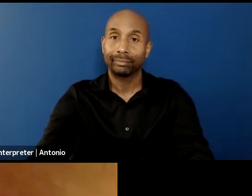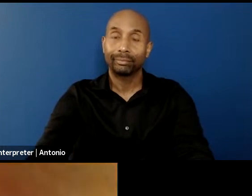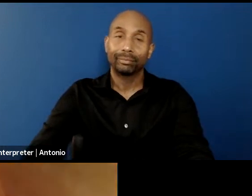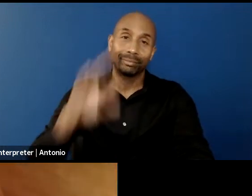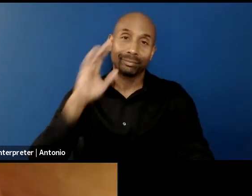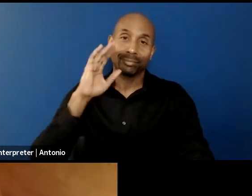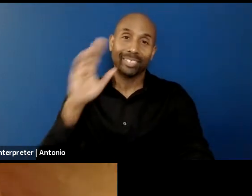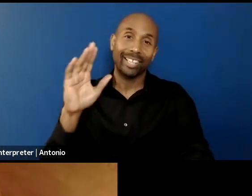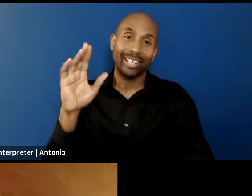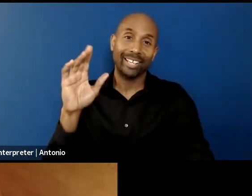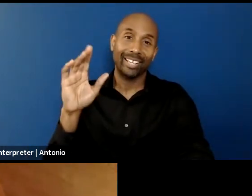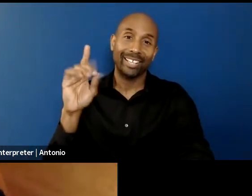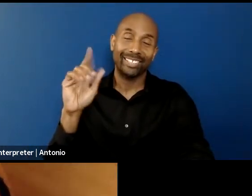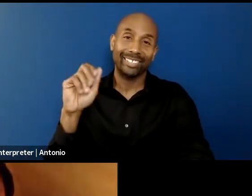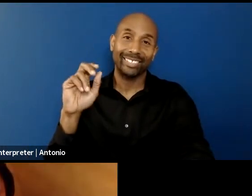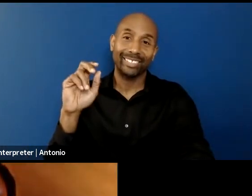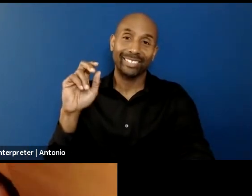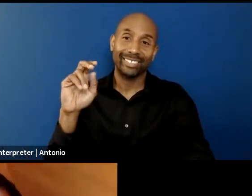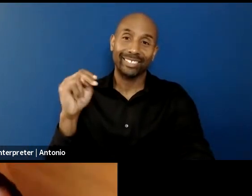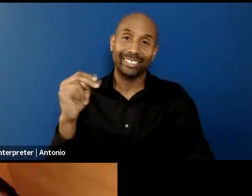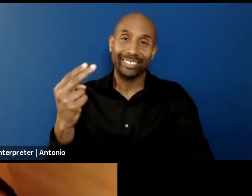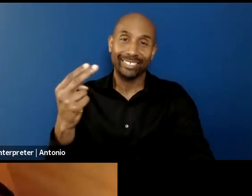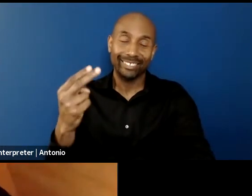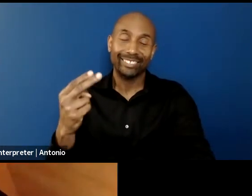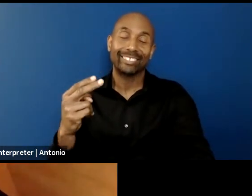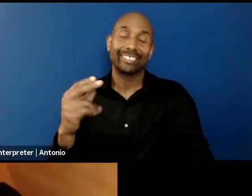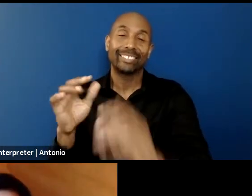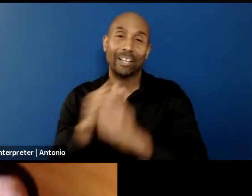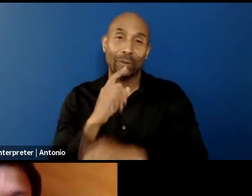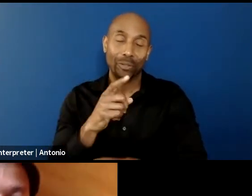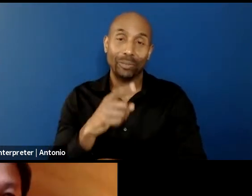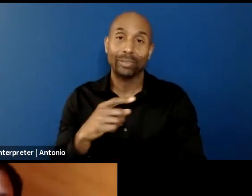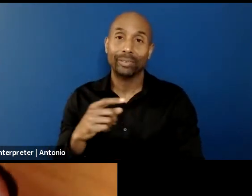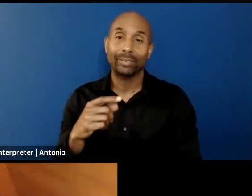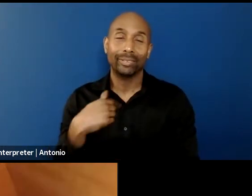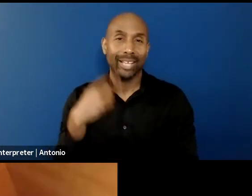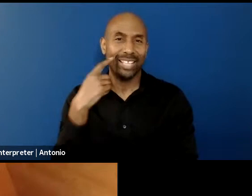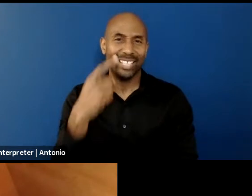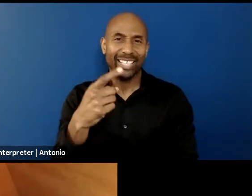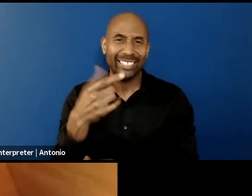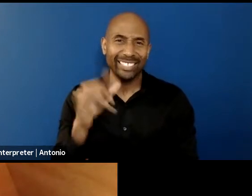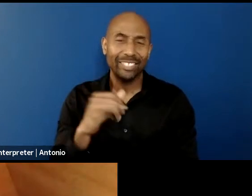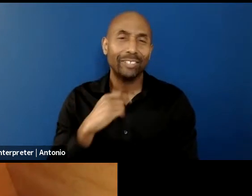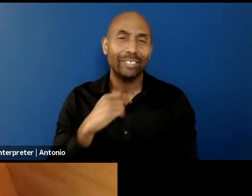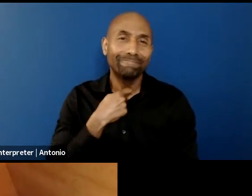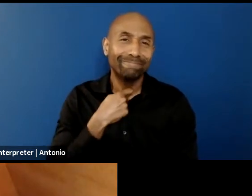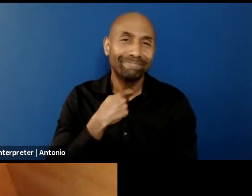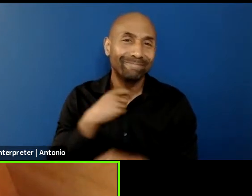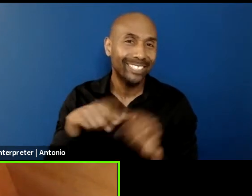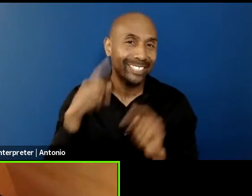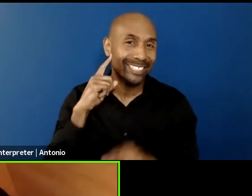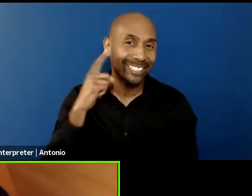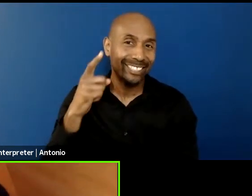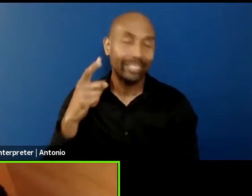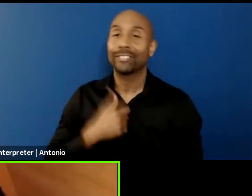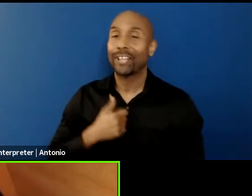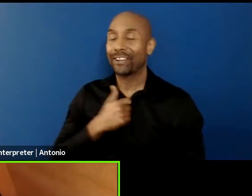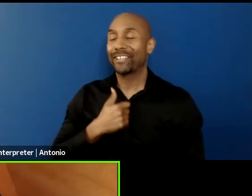Jan, how are you? I think you are still muted. Sorry.